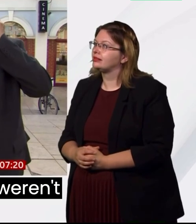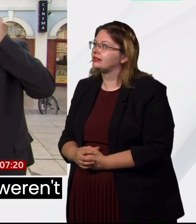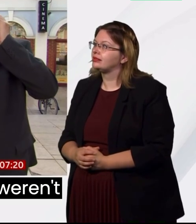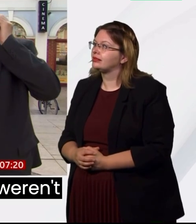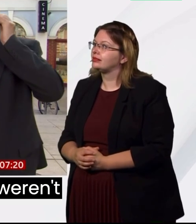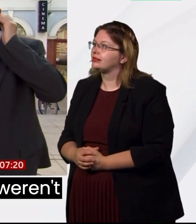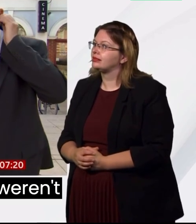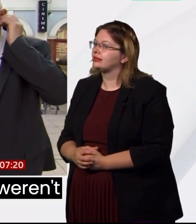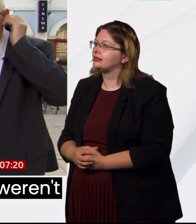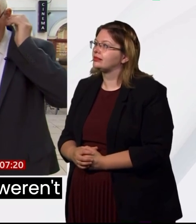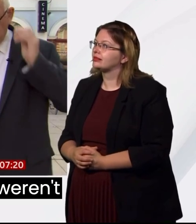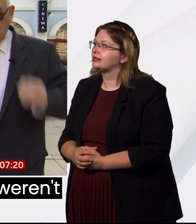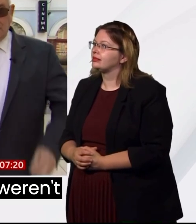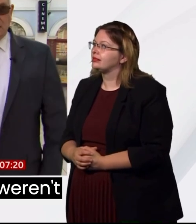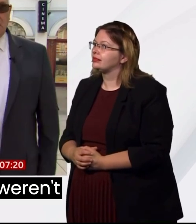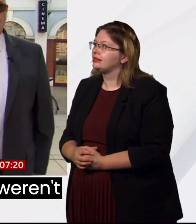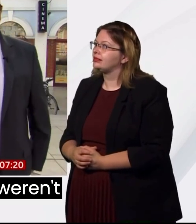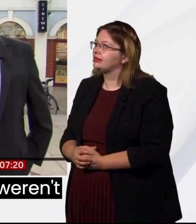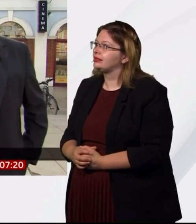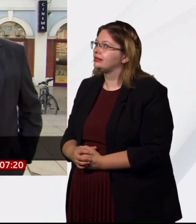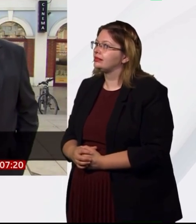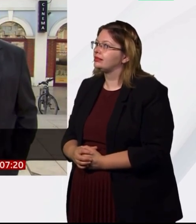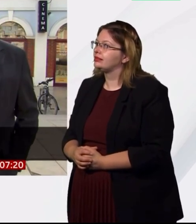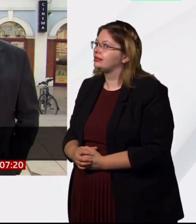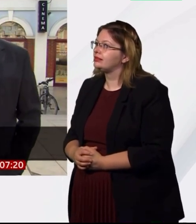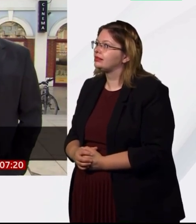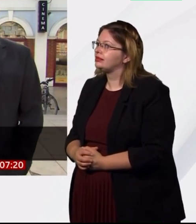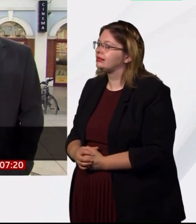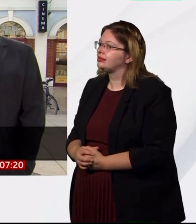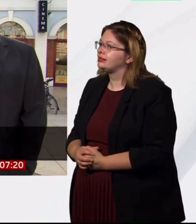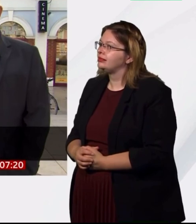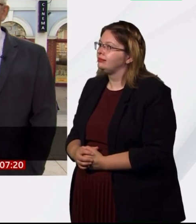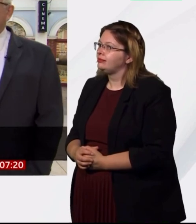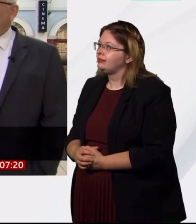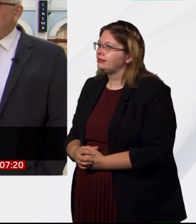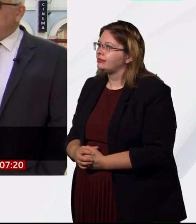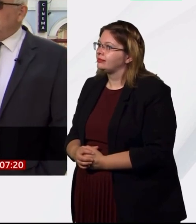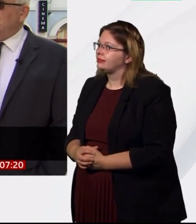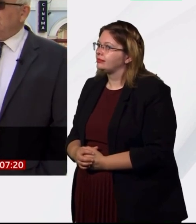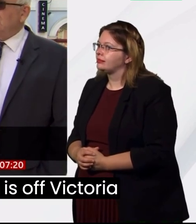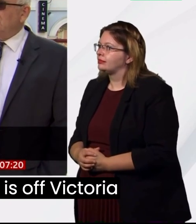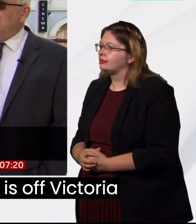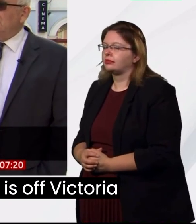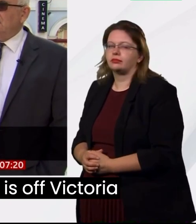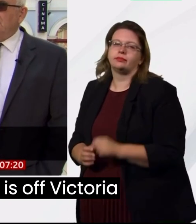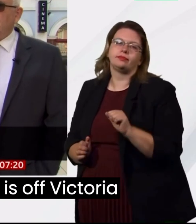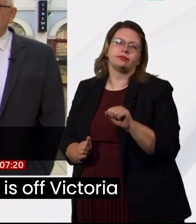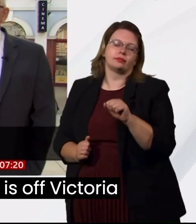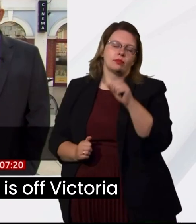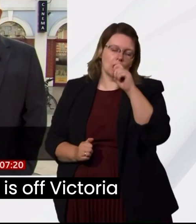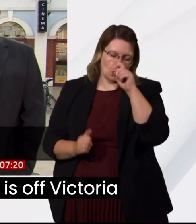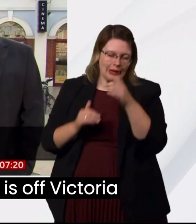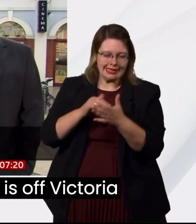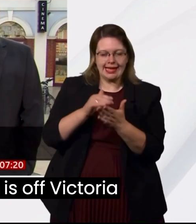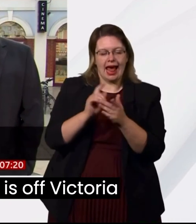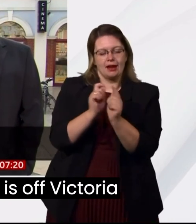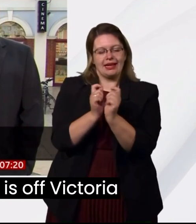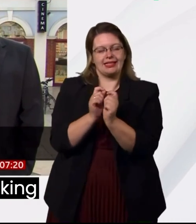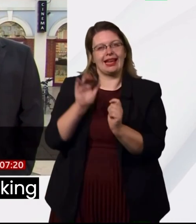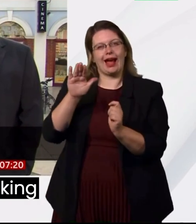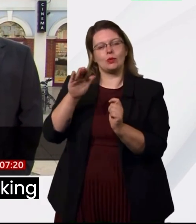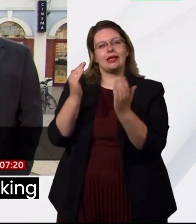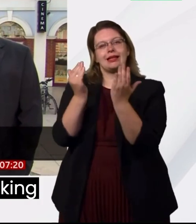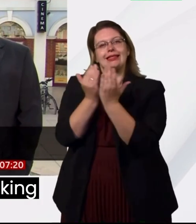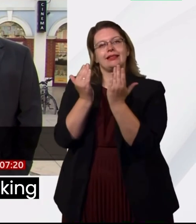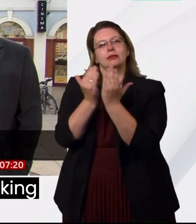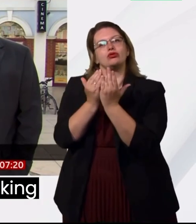OK. Yeah, we went selling outside Sainsbury's, which is off Victoria